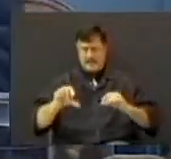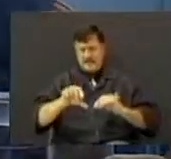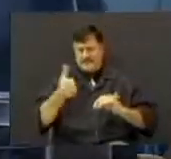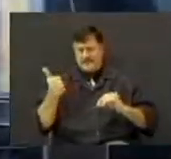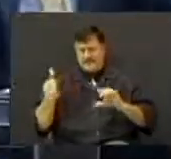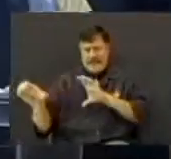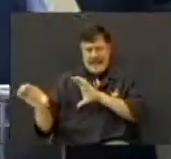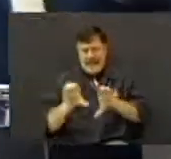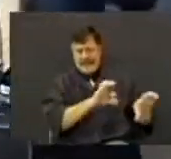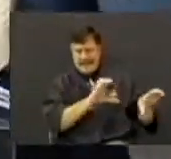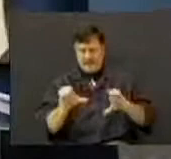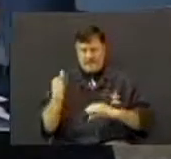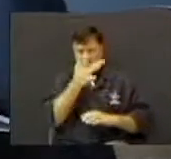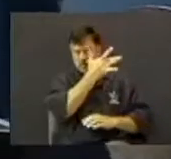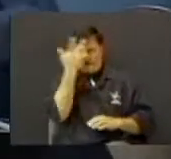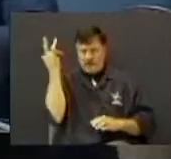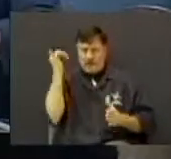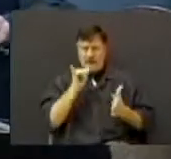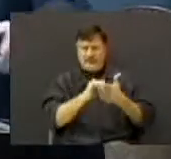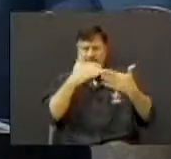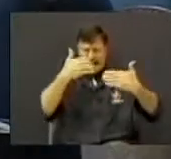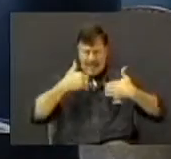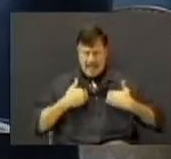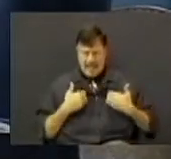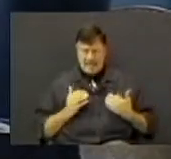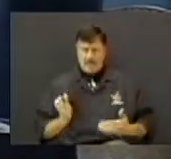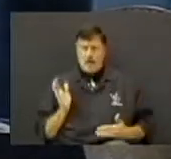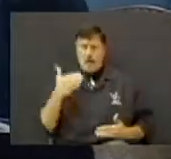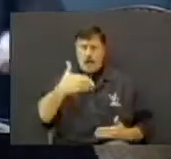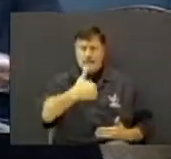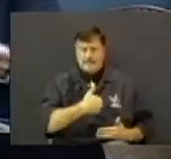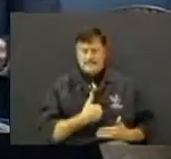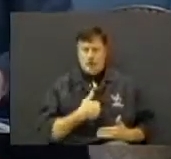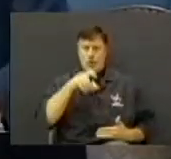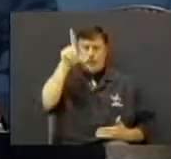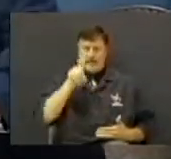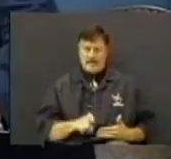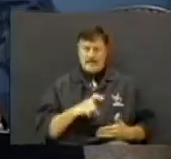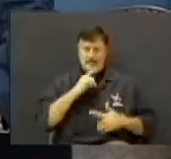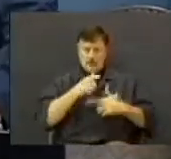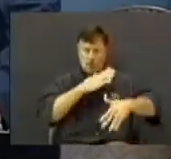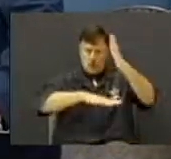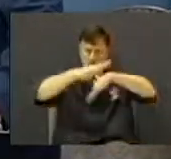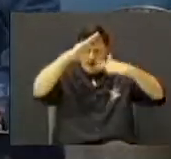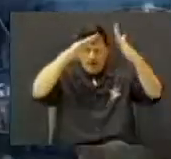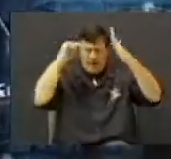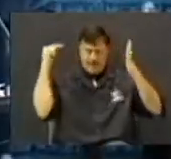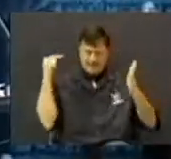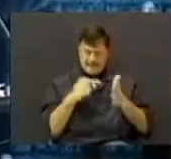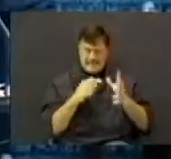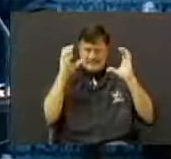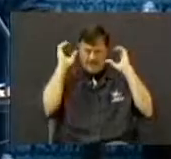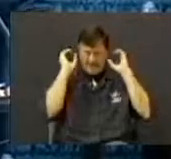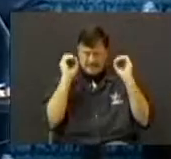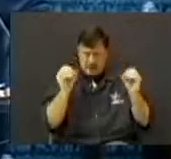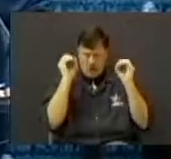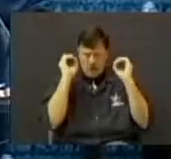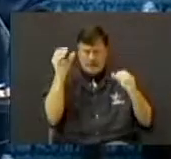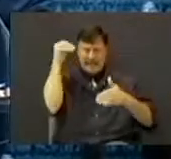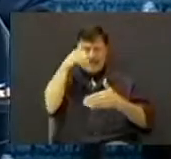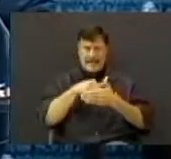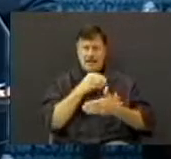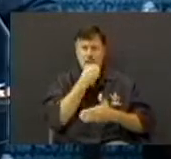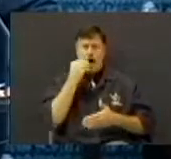activities and you forgot that they got a soul and they need to go to heaven and it needs to be taught in the home. Somebody